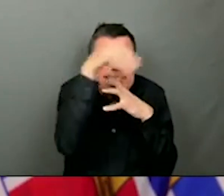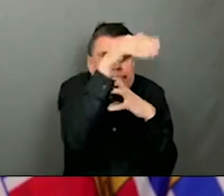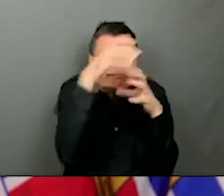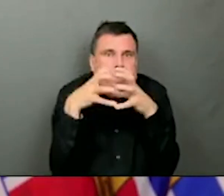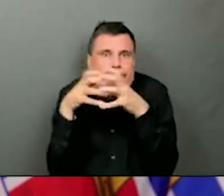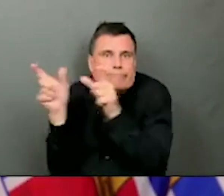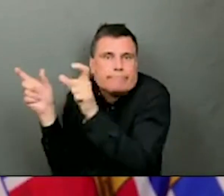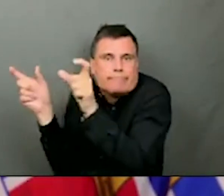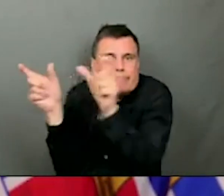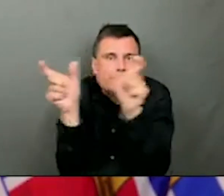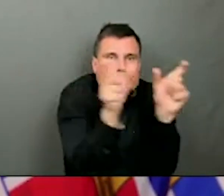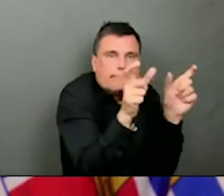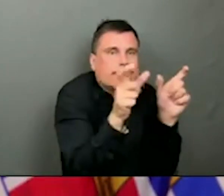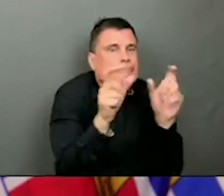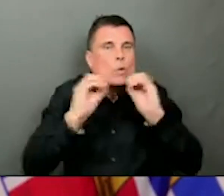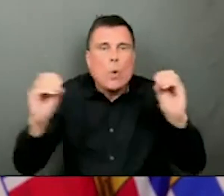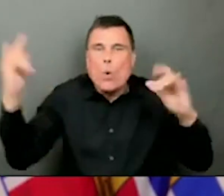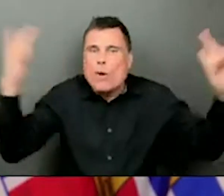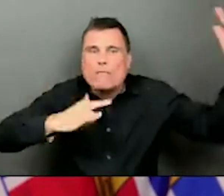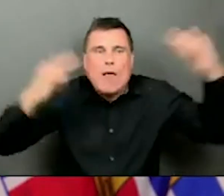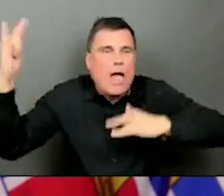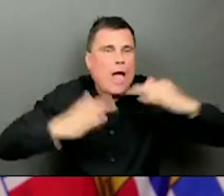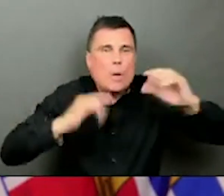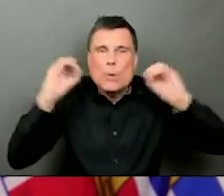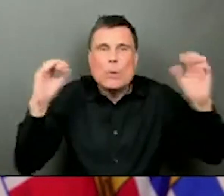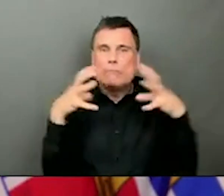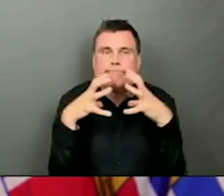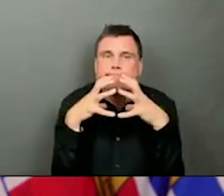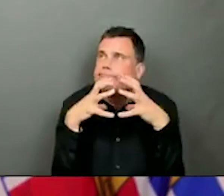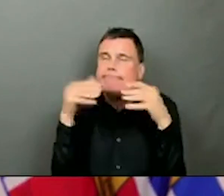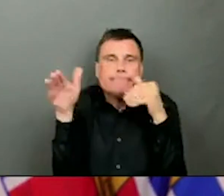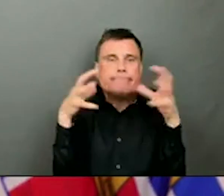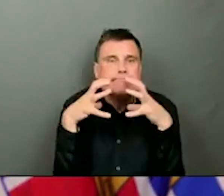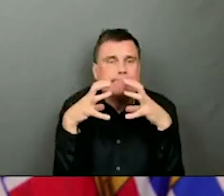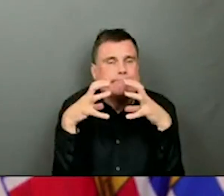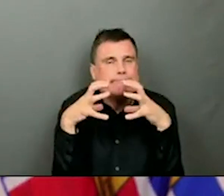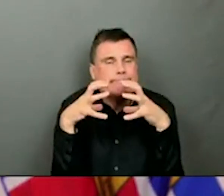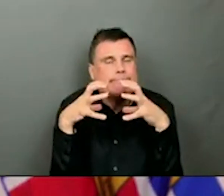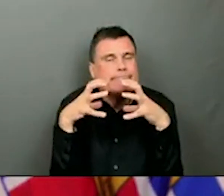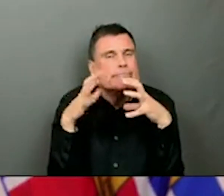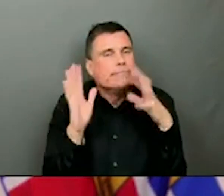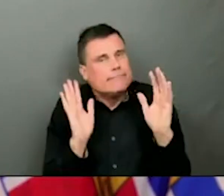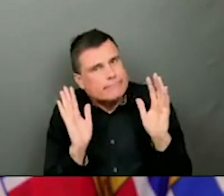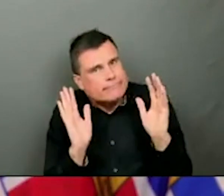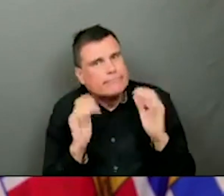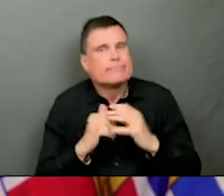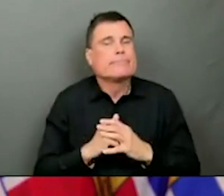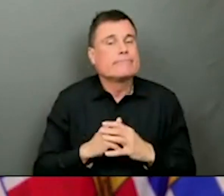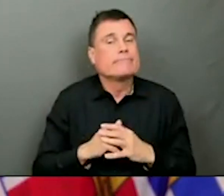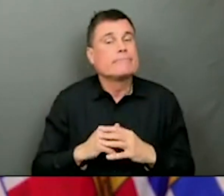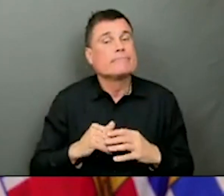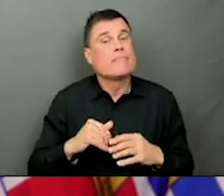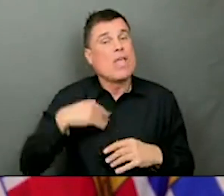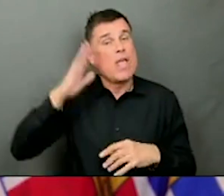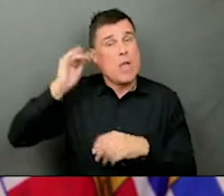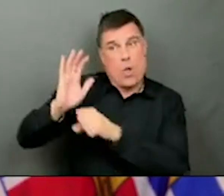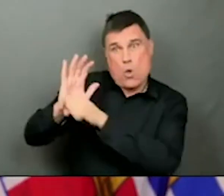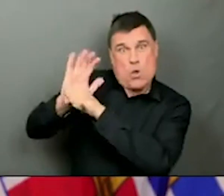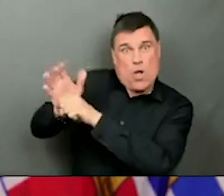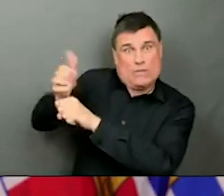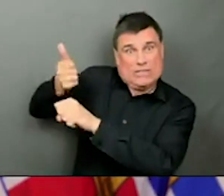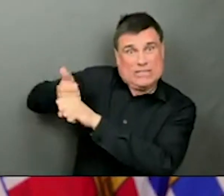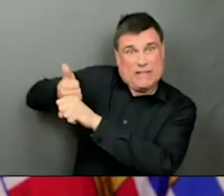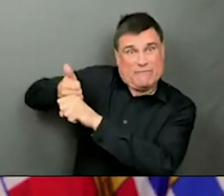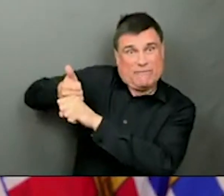the scenarios that are happening, I expect this virus will be with us for years. But how